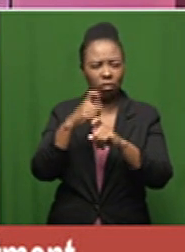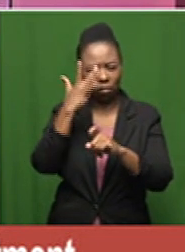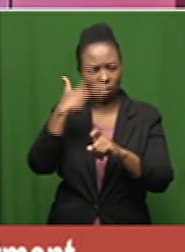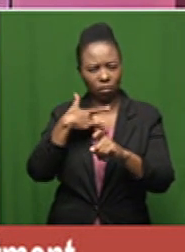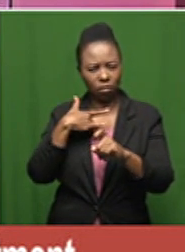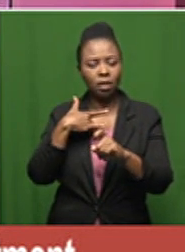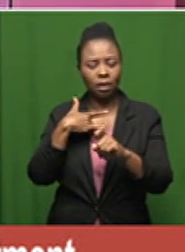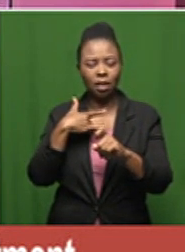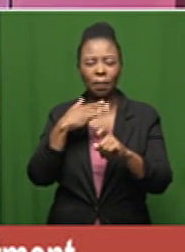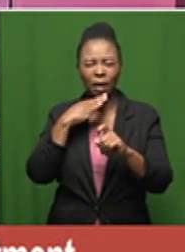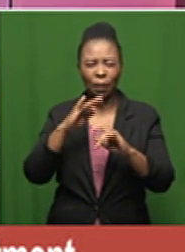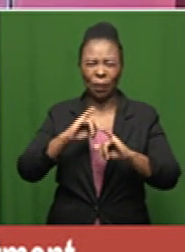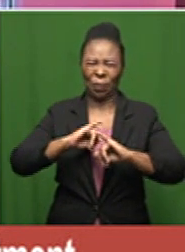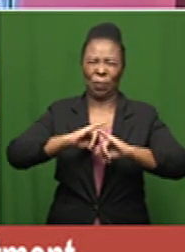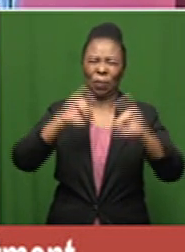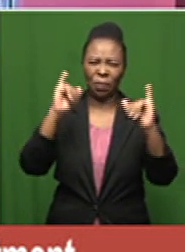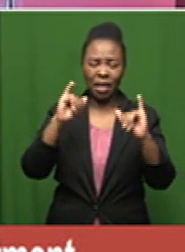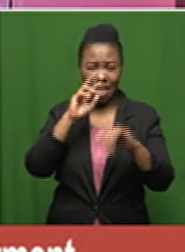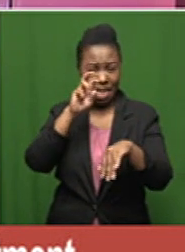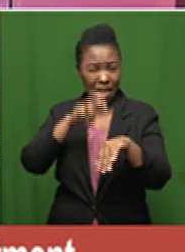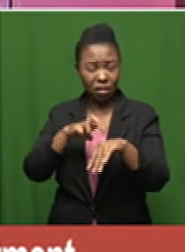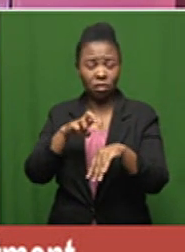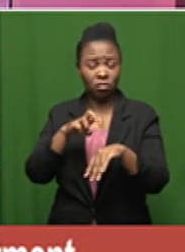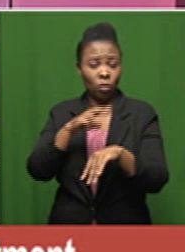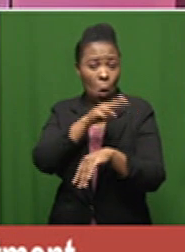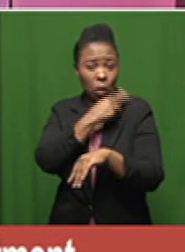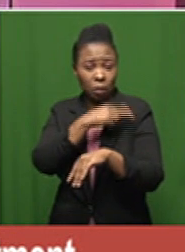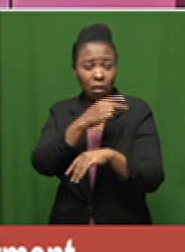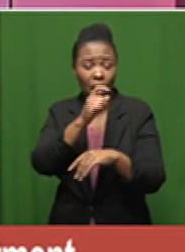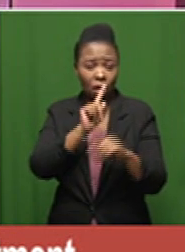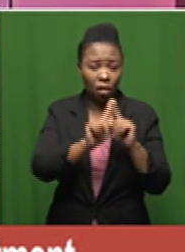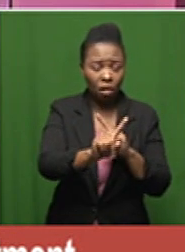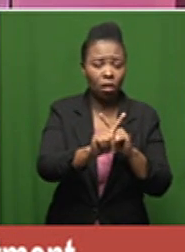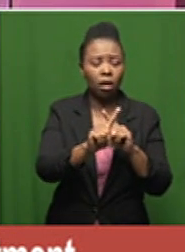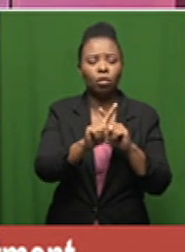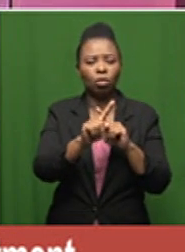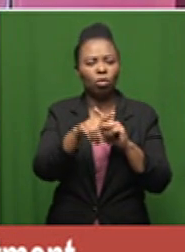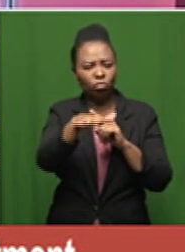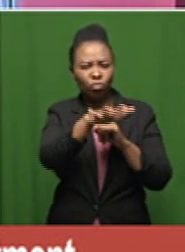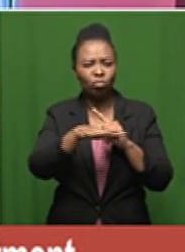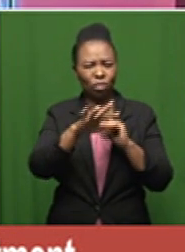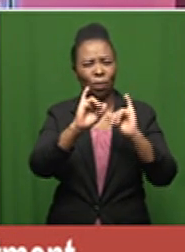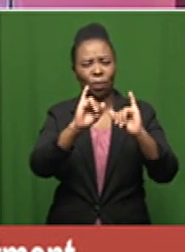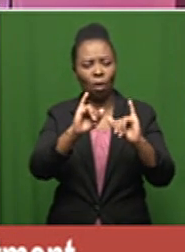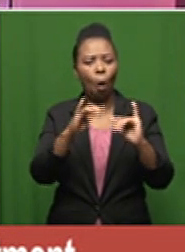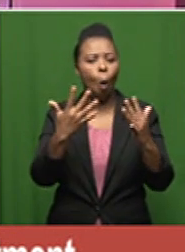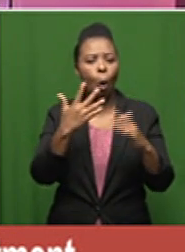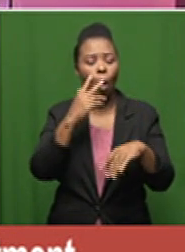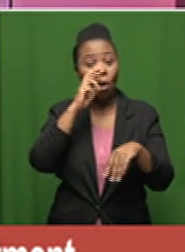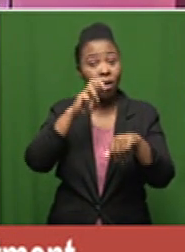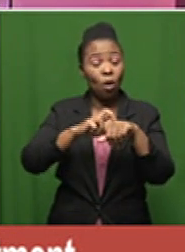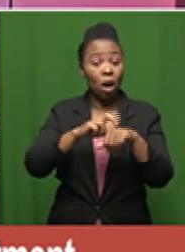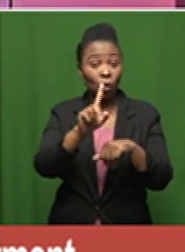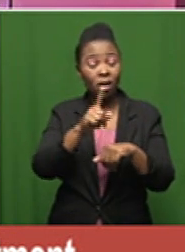develops severe disease that requires hospitalization or admission to an intensive care unit or requires a ventilator